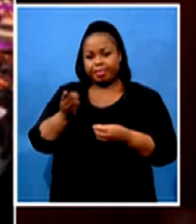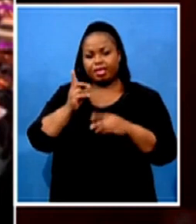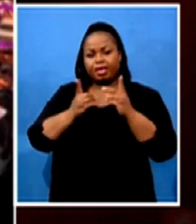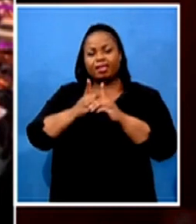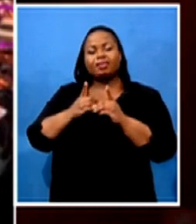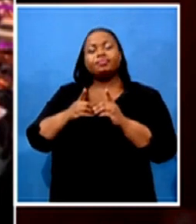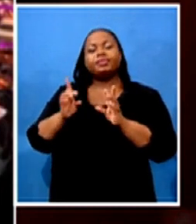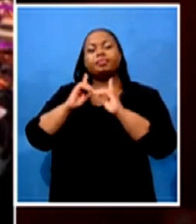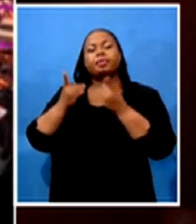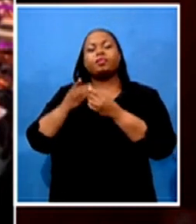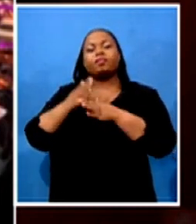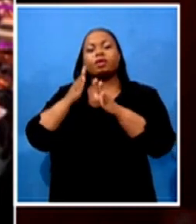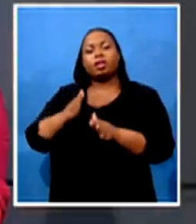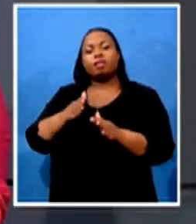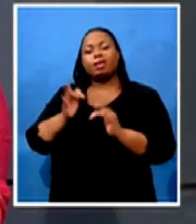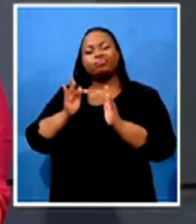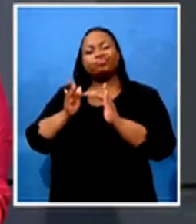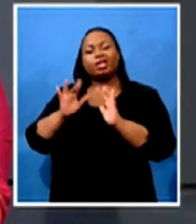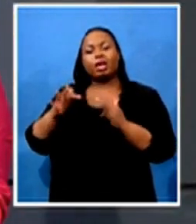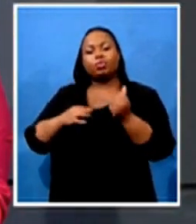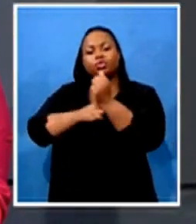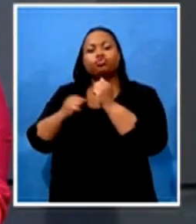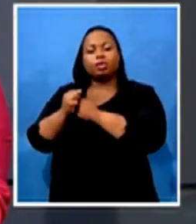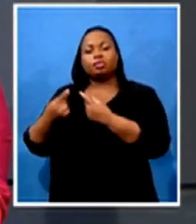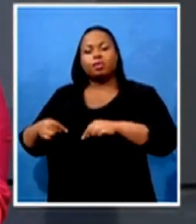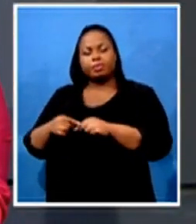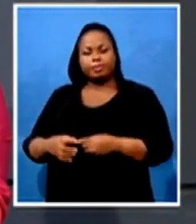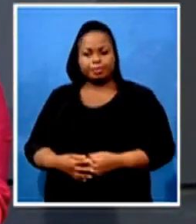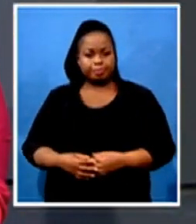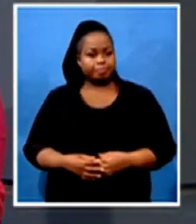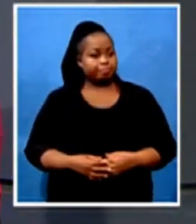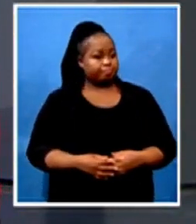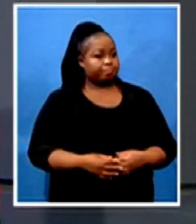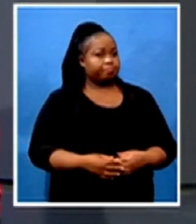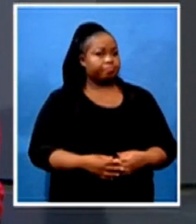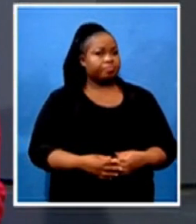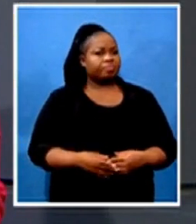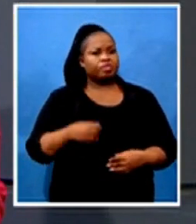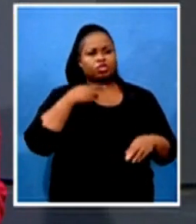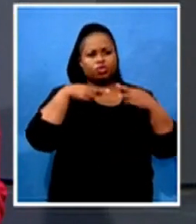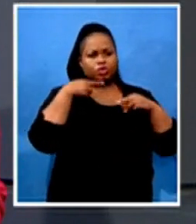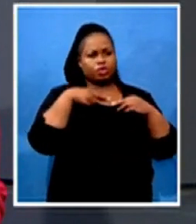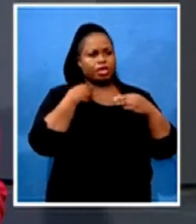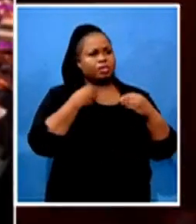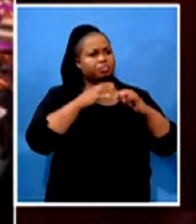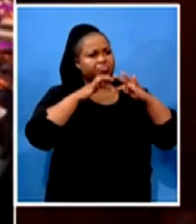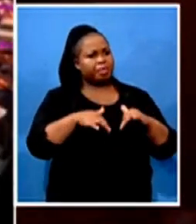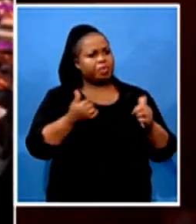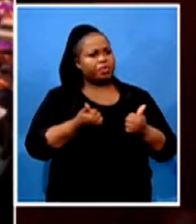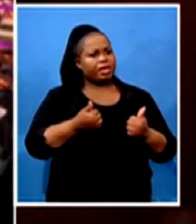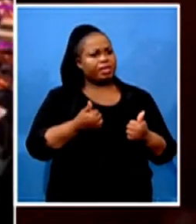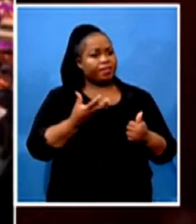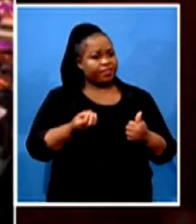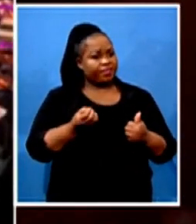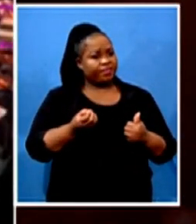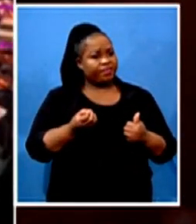structures that we've got. Are there any restaurant businesses that have had to close down? We've got pages and pages, hundreds